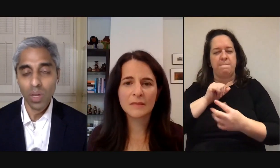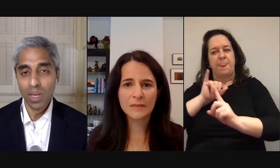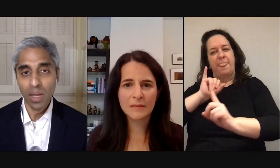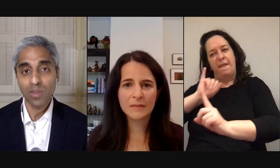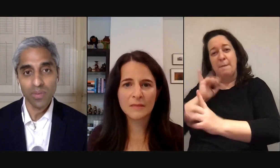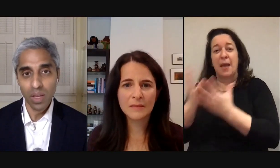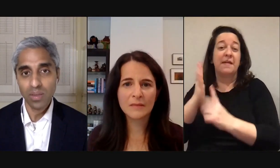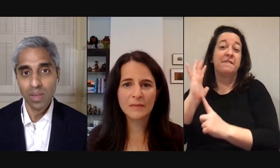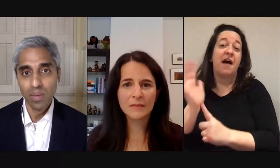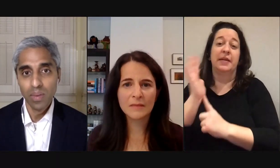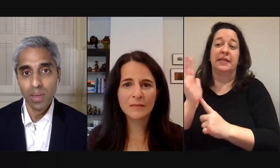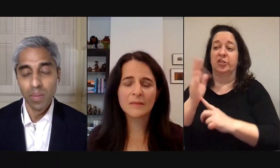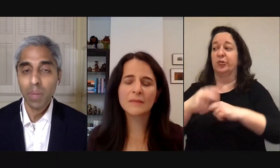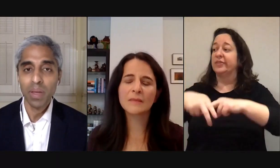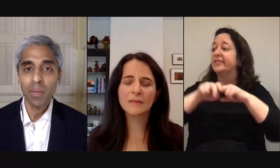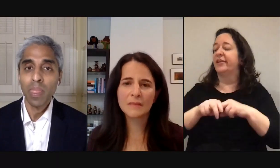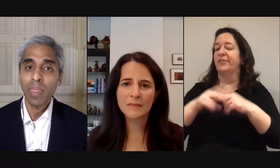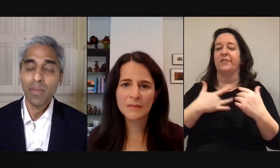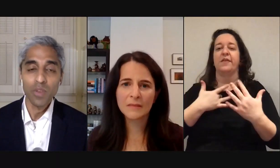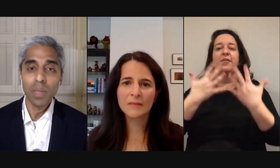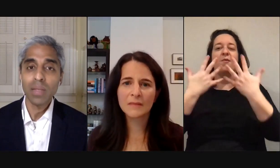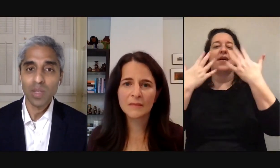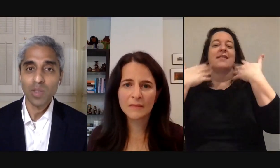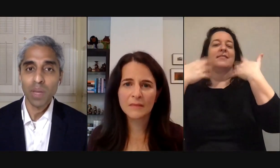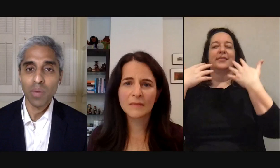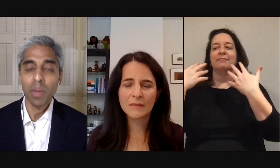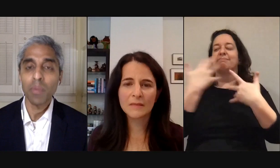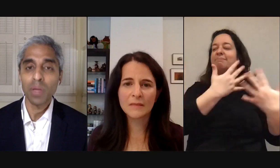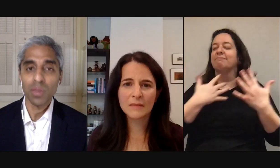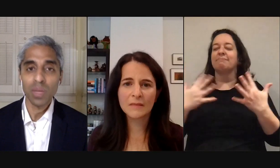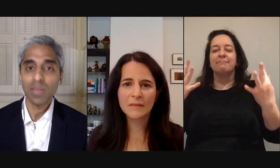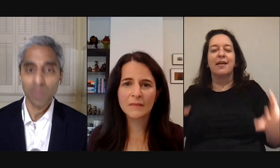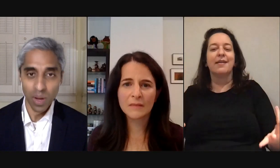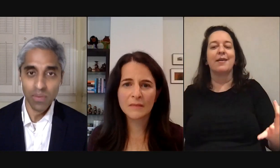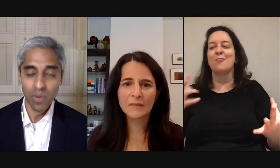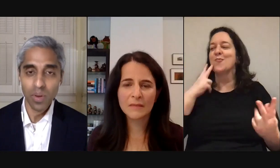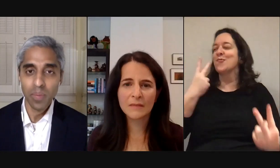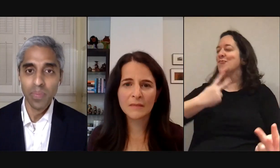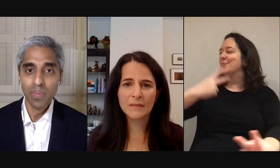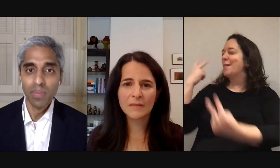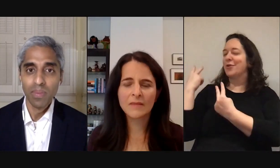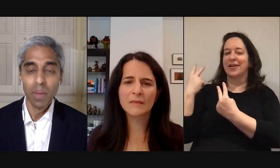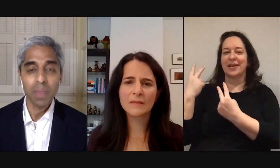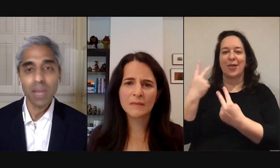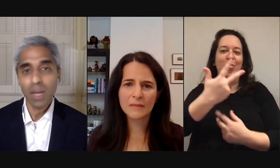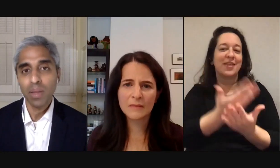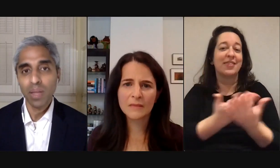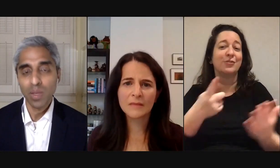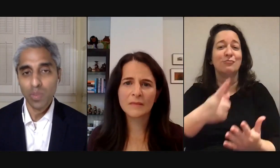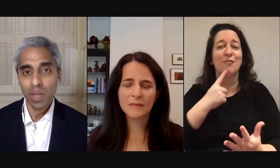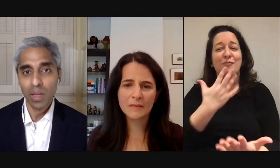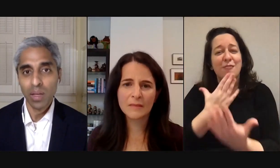feeling the wind against your face it might be a few minutes that you spend remembering three things you're grateful for it might be